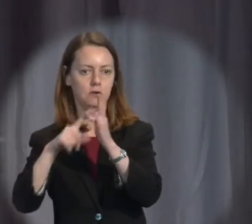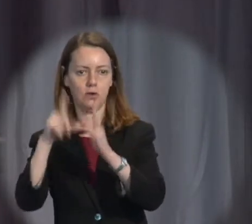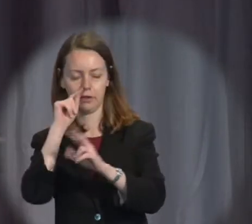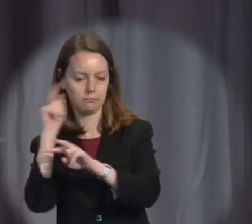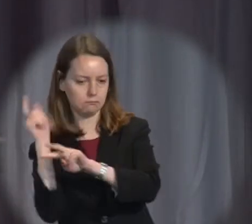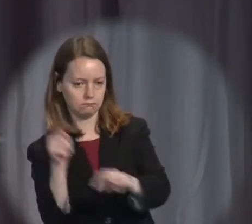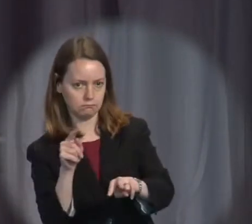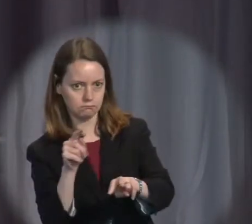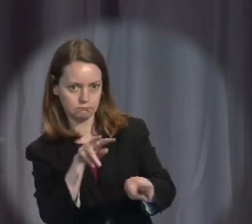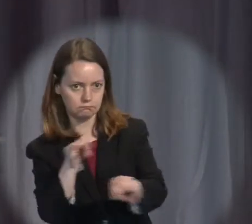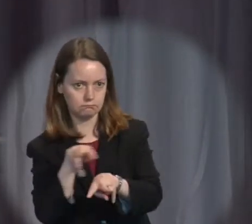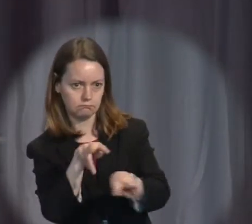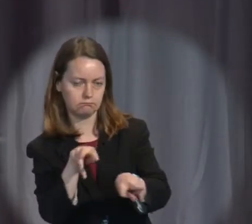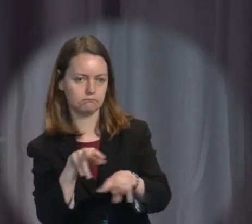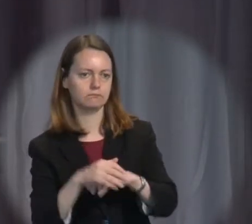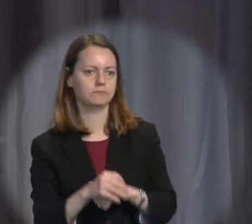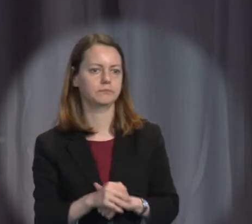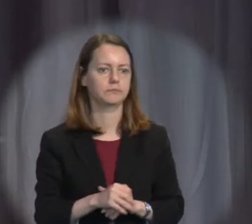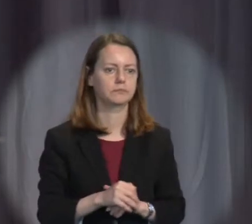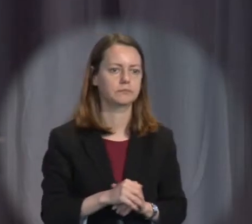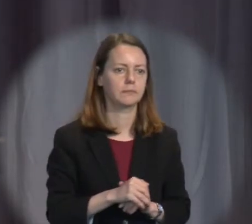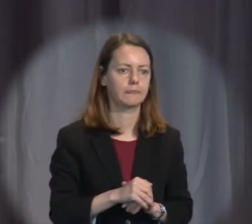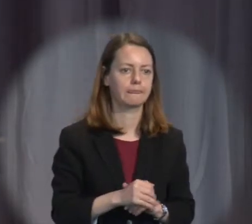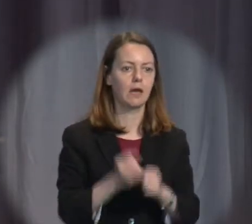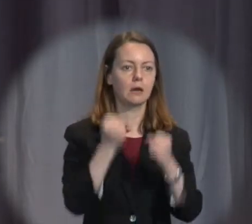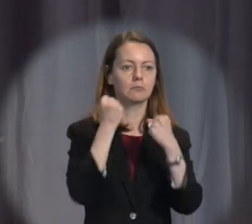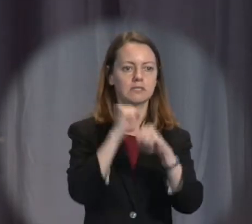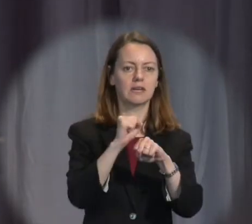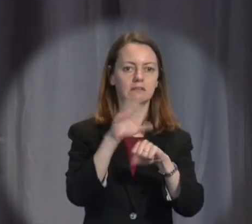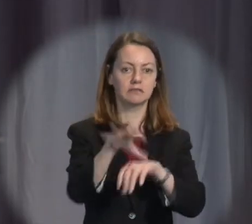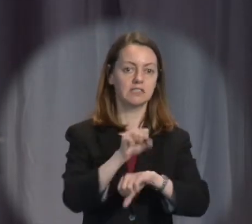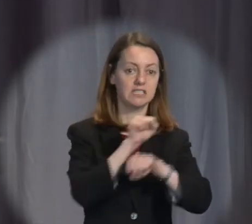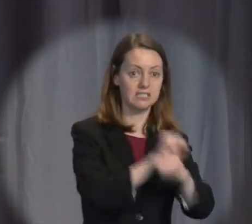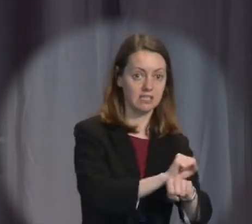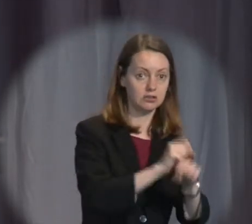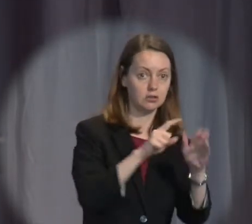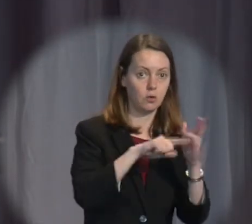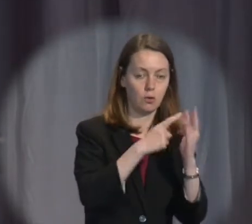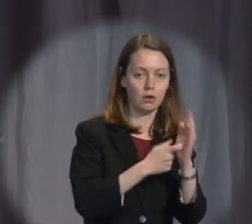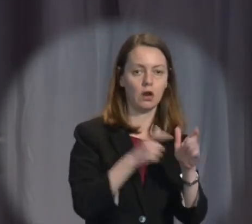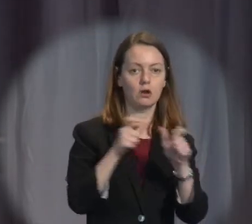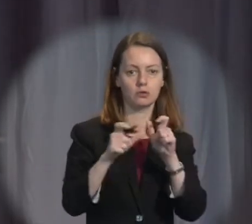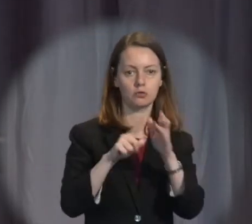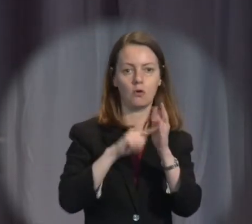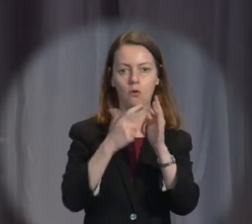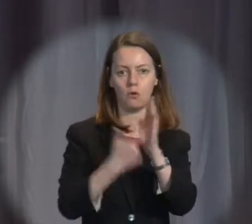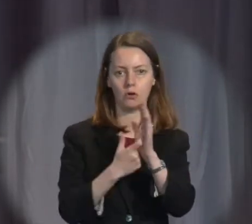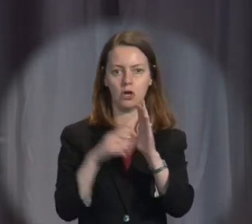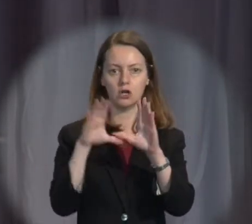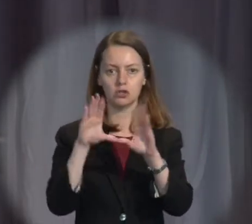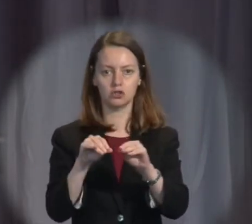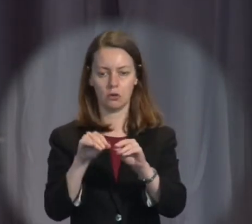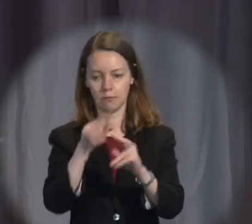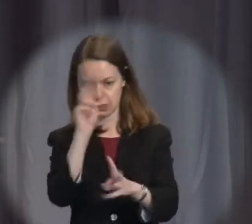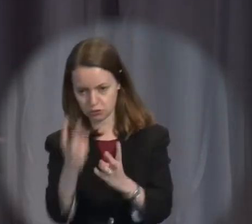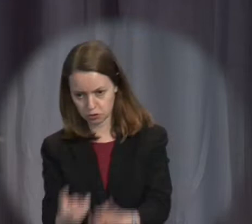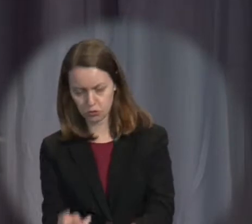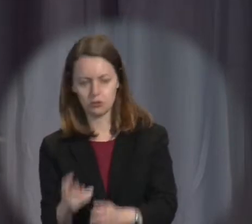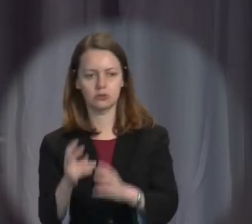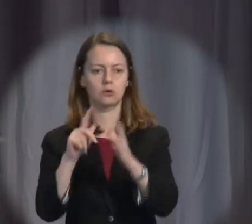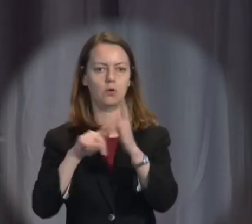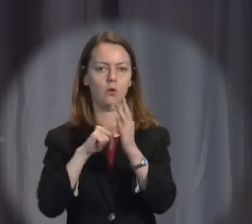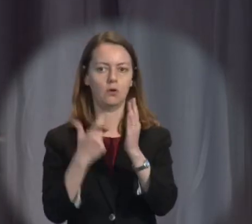powers. Preventive detention orders, control orders and stop search and seizure orders have all been extended despite recommendations